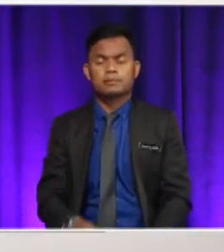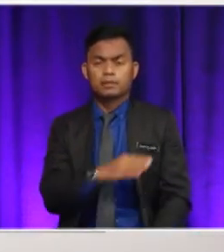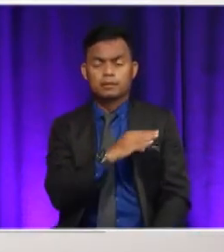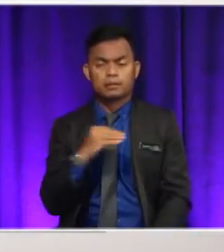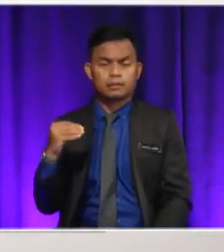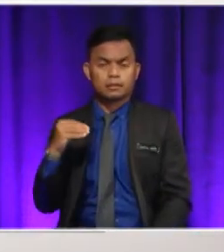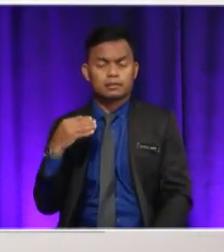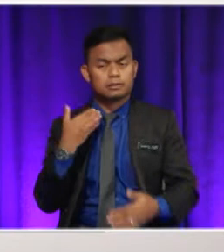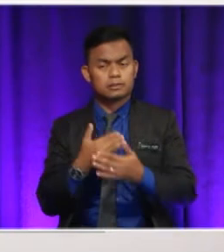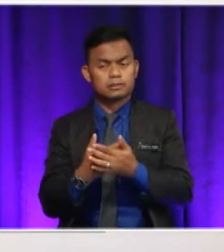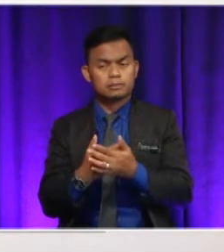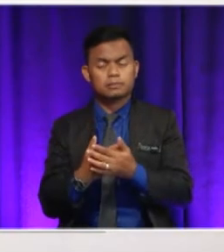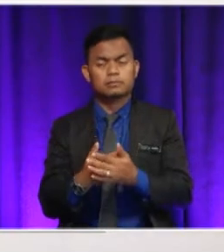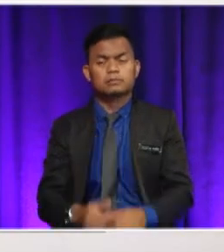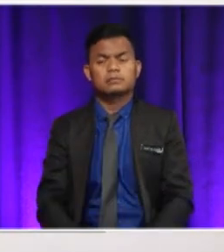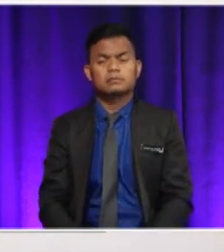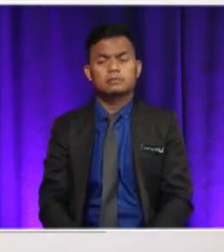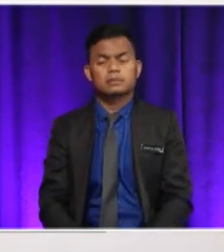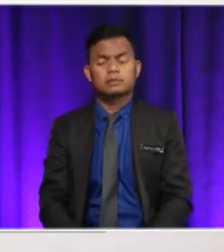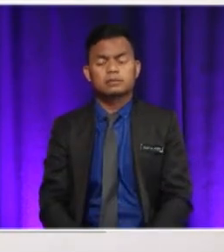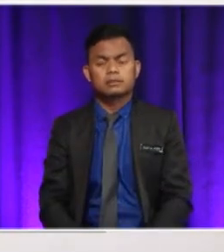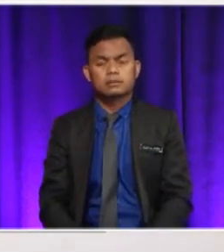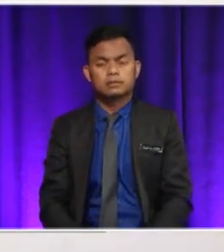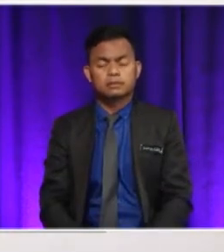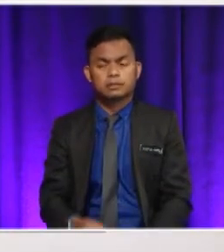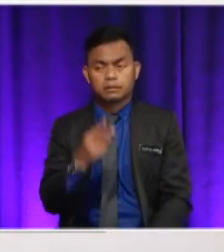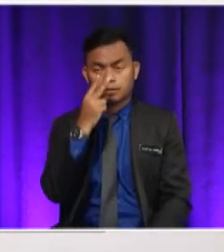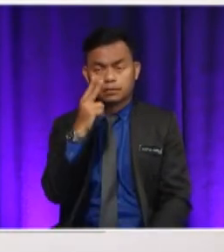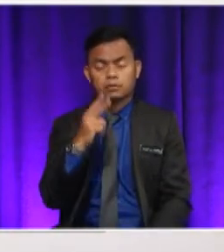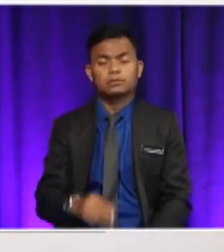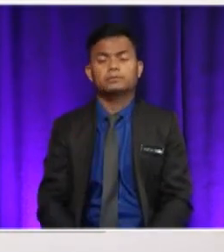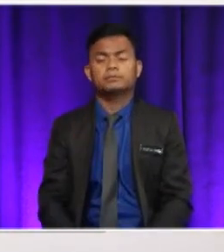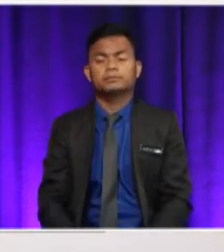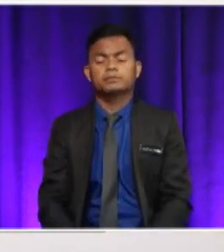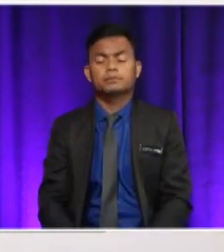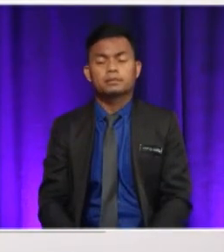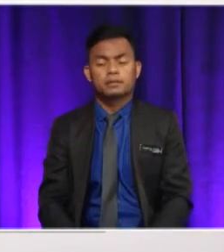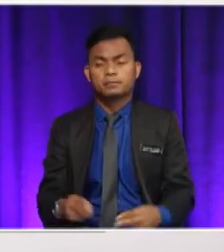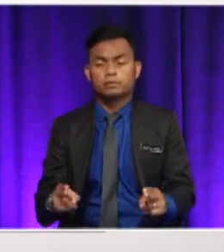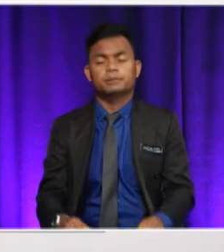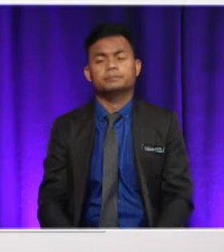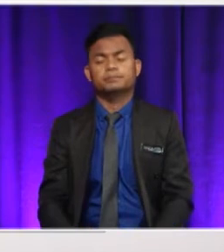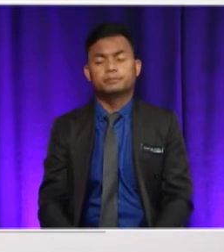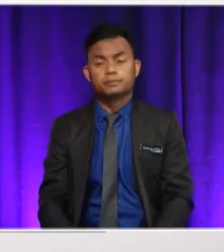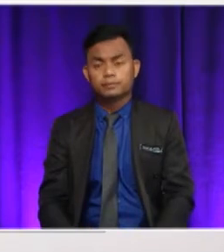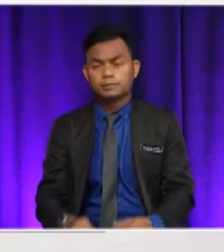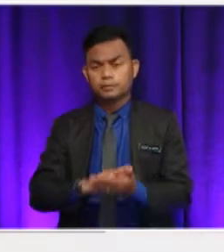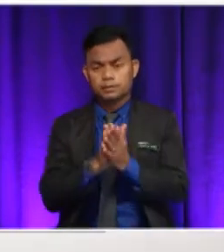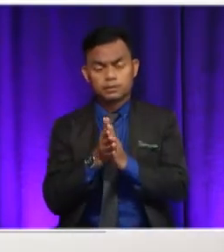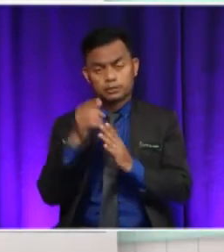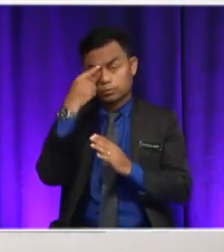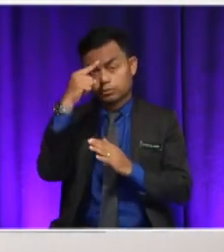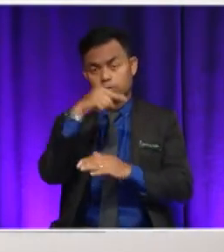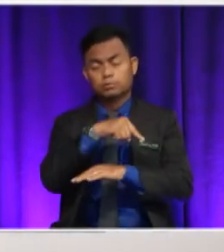at areas to get supplies and found that logging companies had completely cleared them away. There were problems with the native people